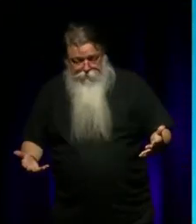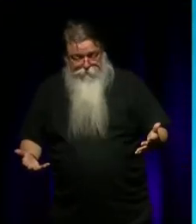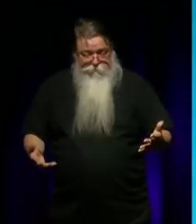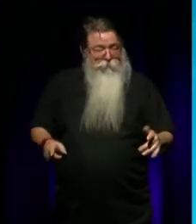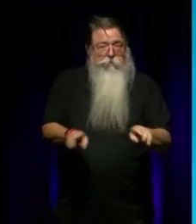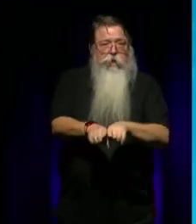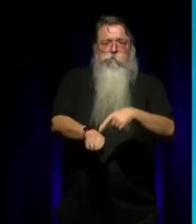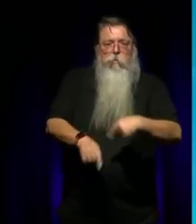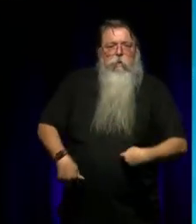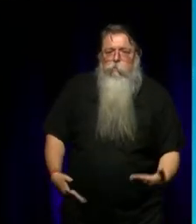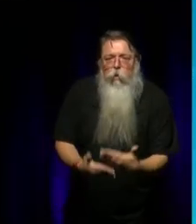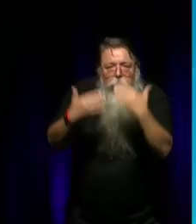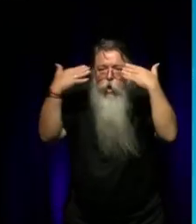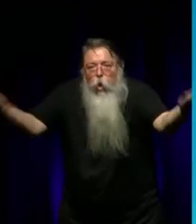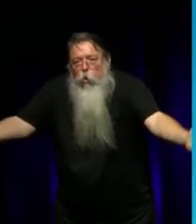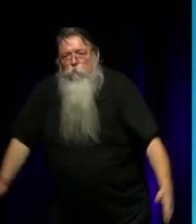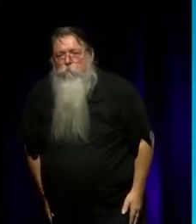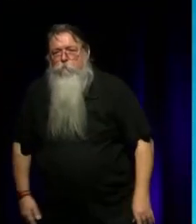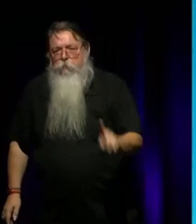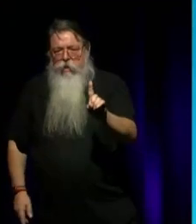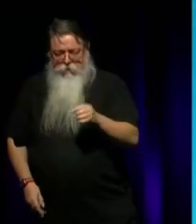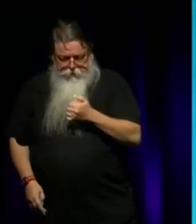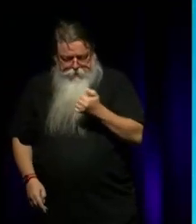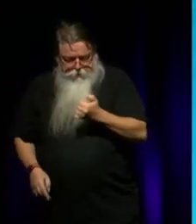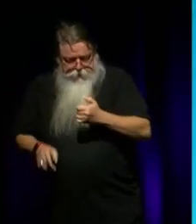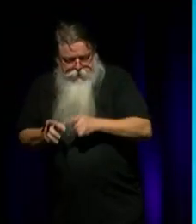you know, 16 years in Brisbane.